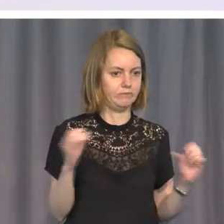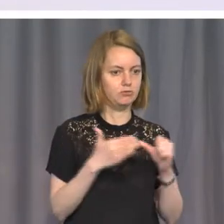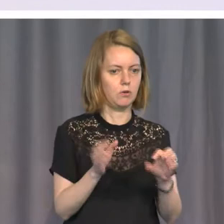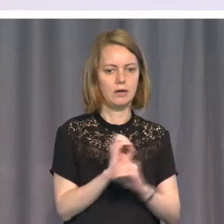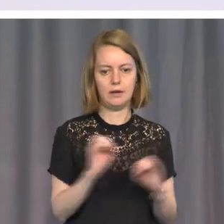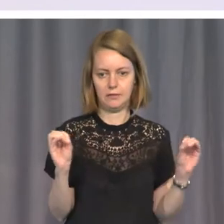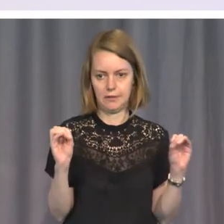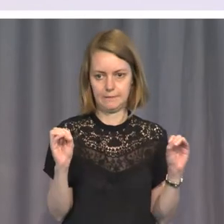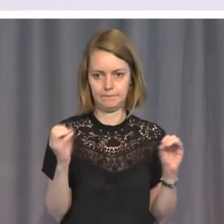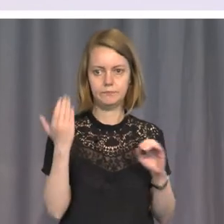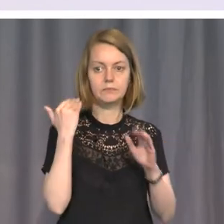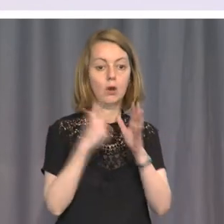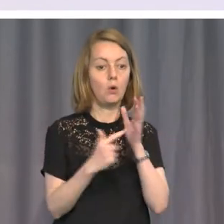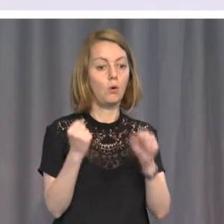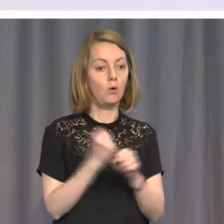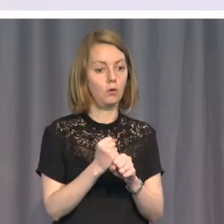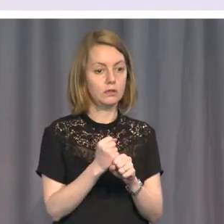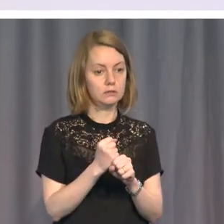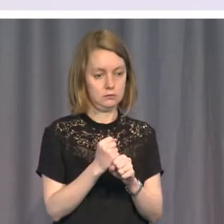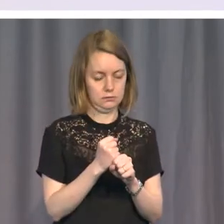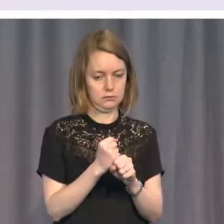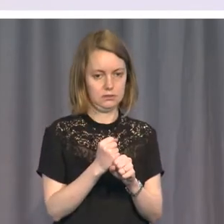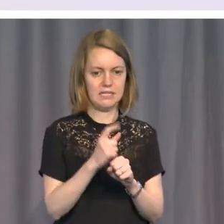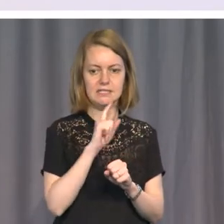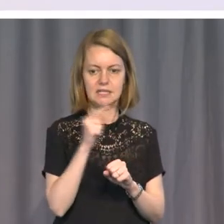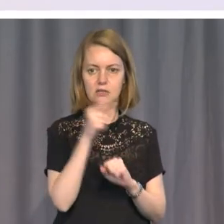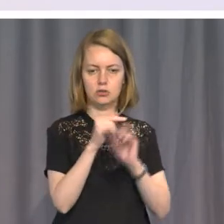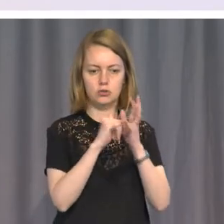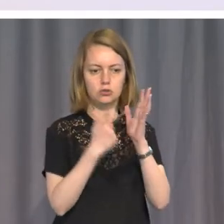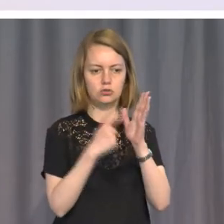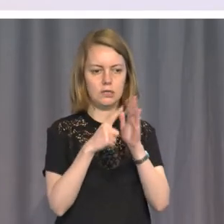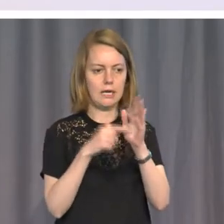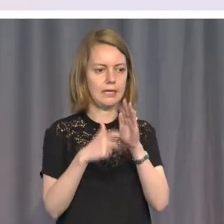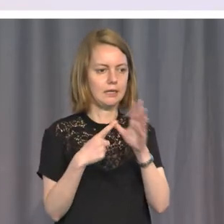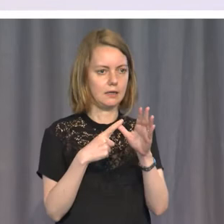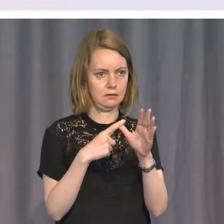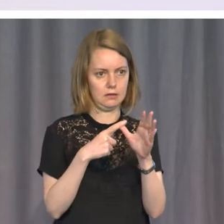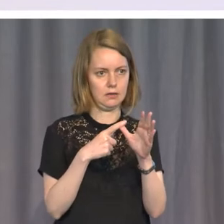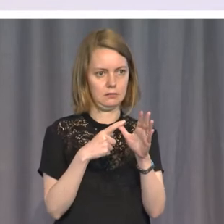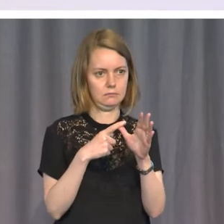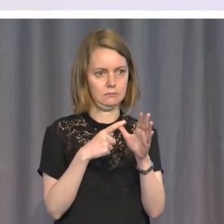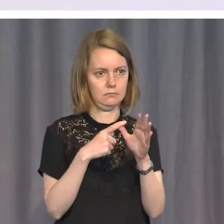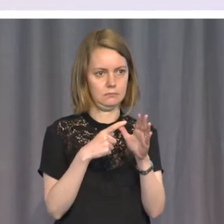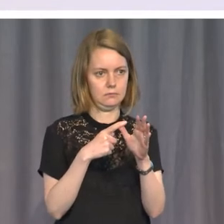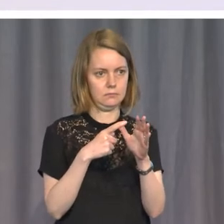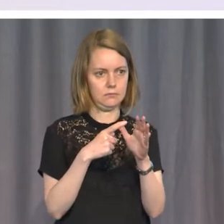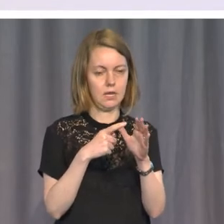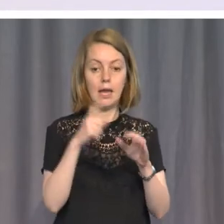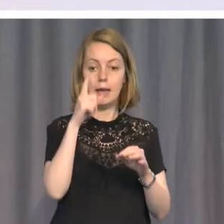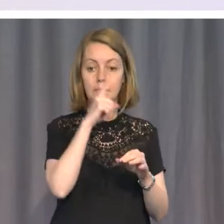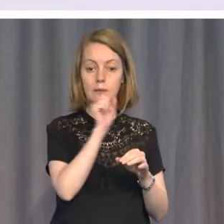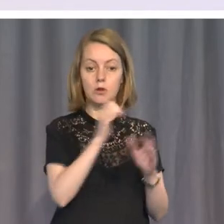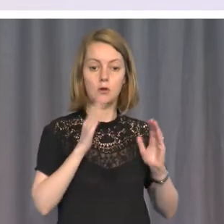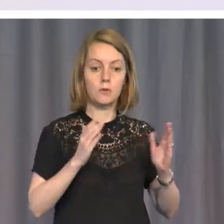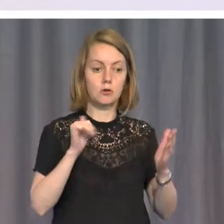Pillai, reported that Sri Lanka curtailed or denied personal freedoms and human rights,